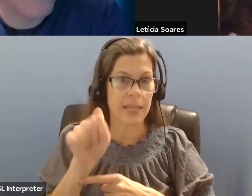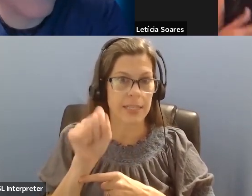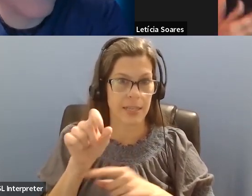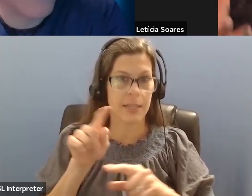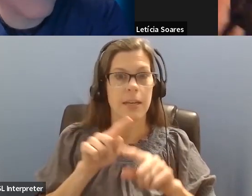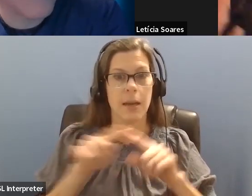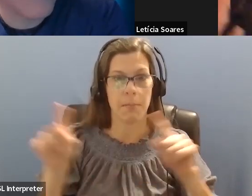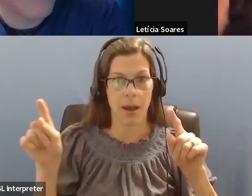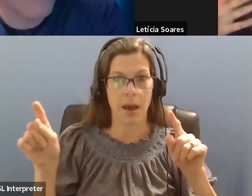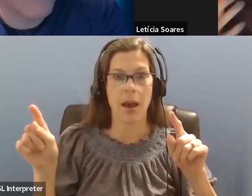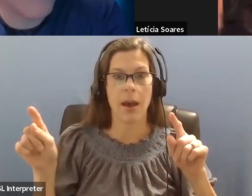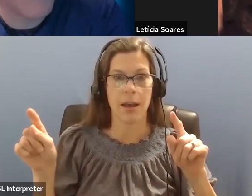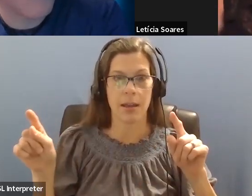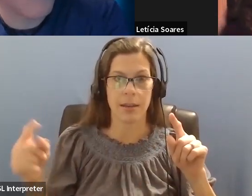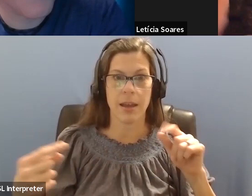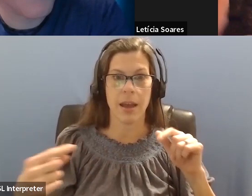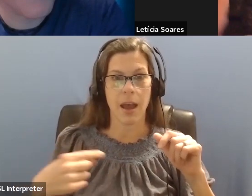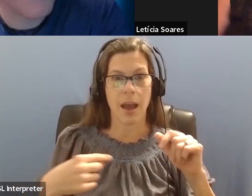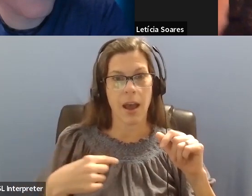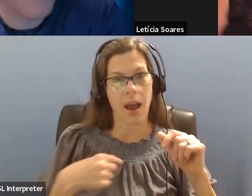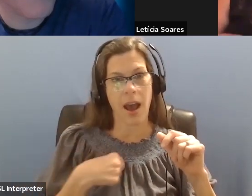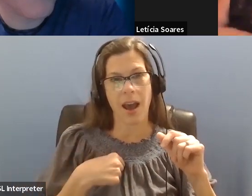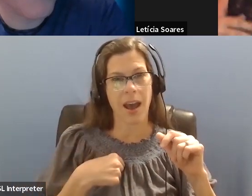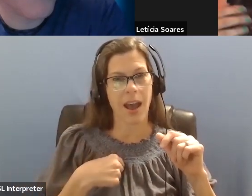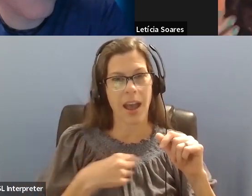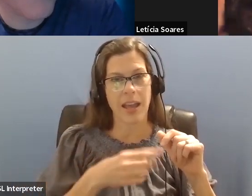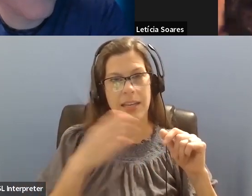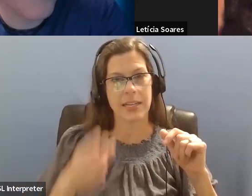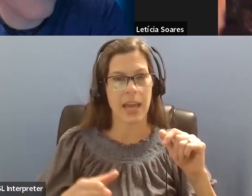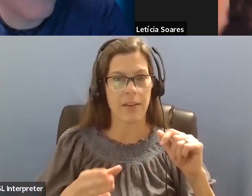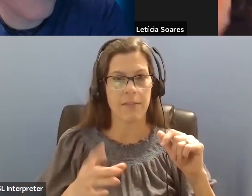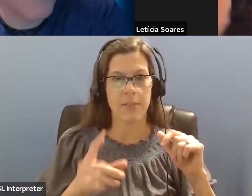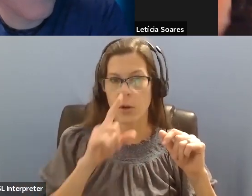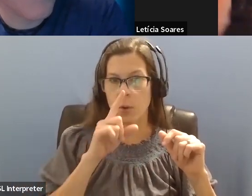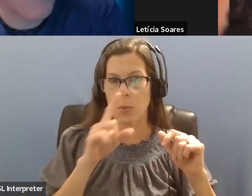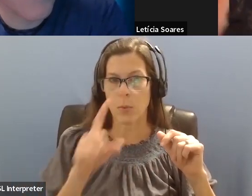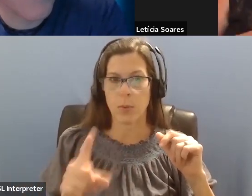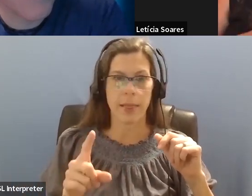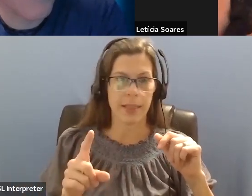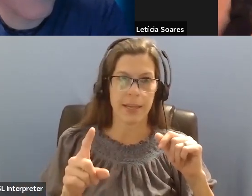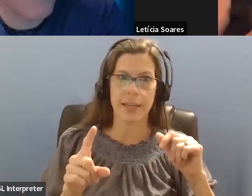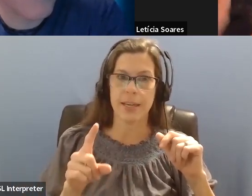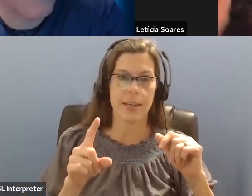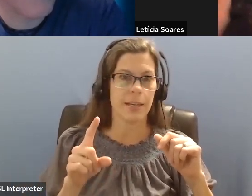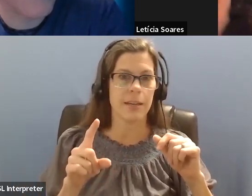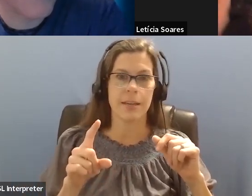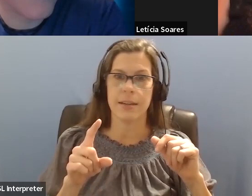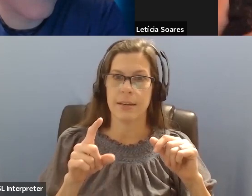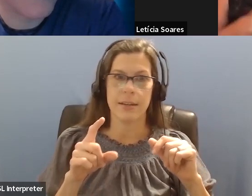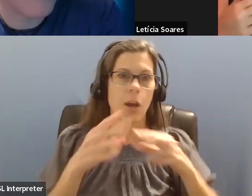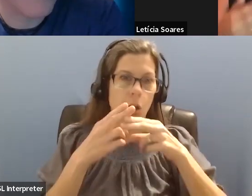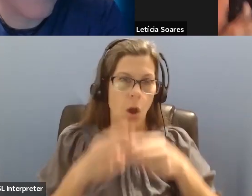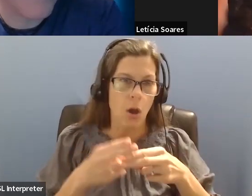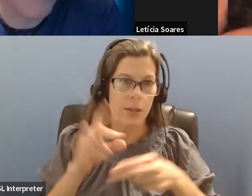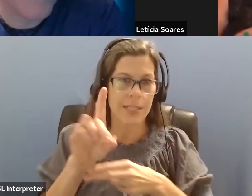I accumulated diagnosis, like, throughout the years, IBS, here, depression, anxiety, fibromyalgia,